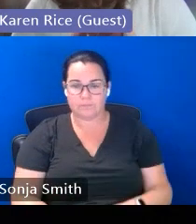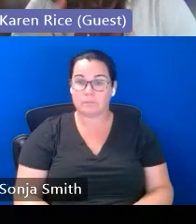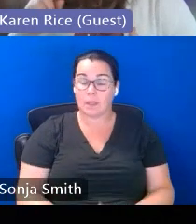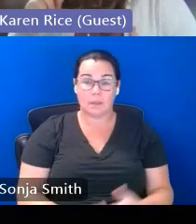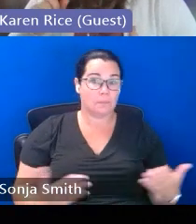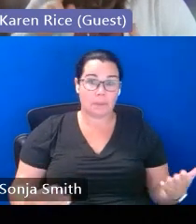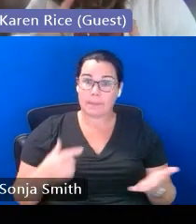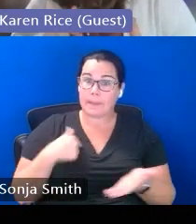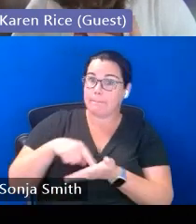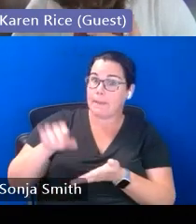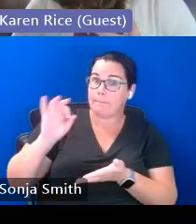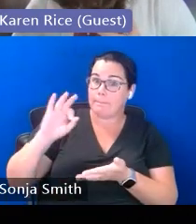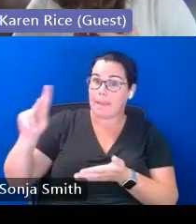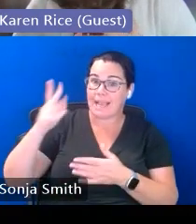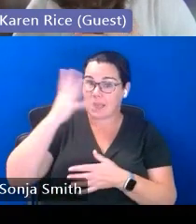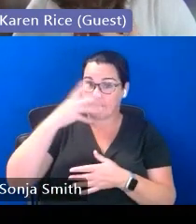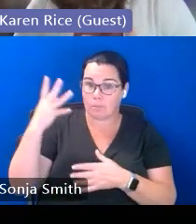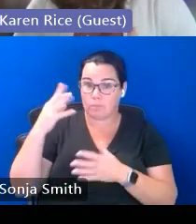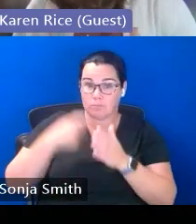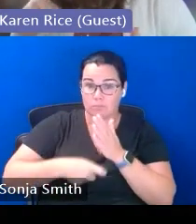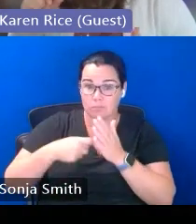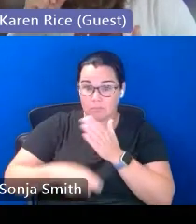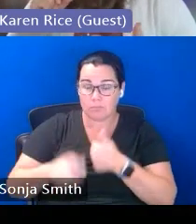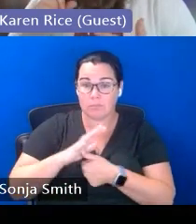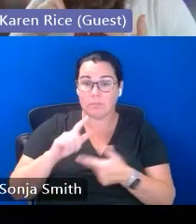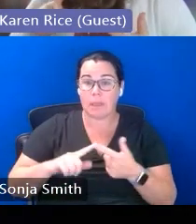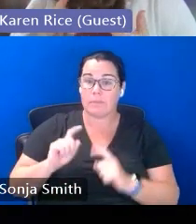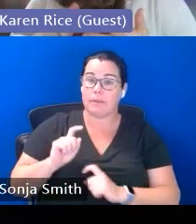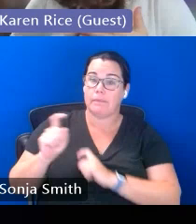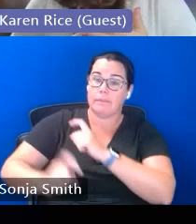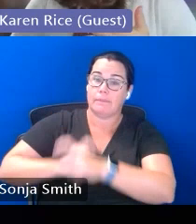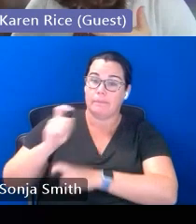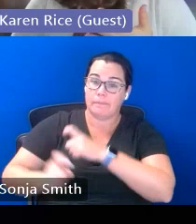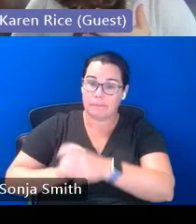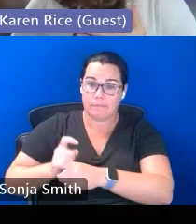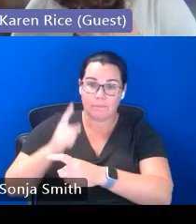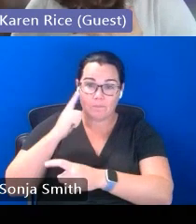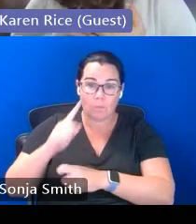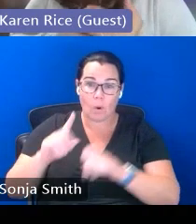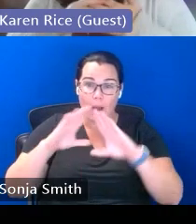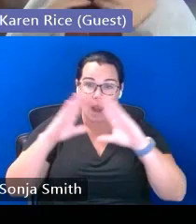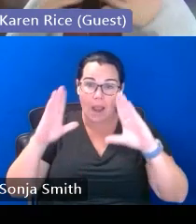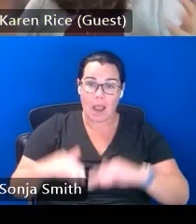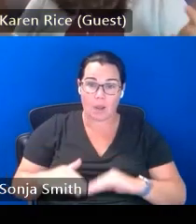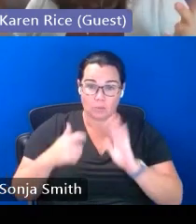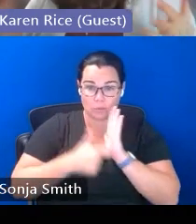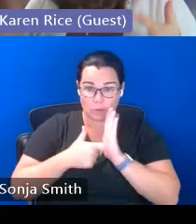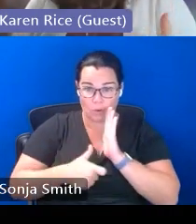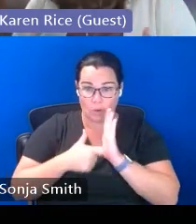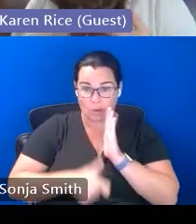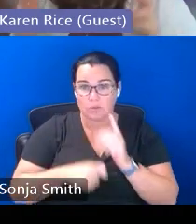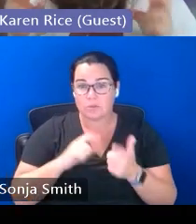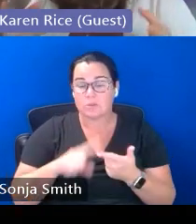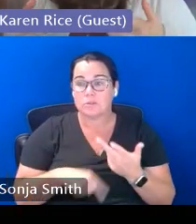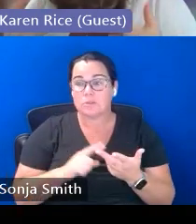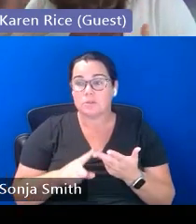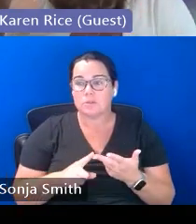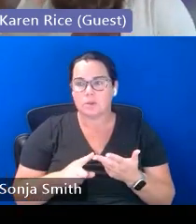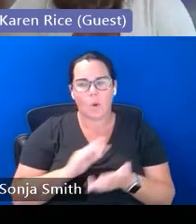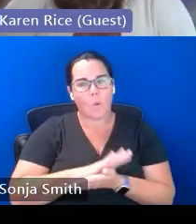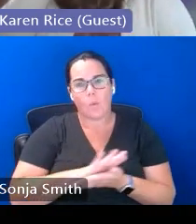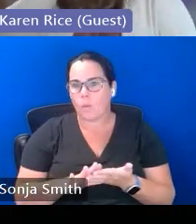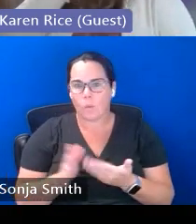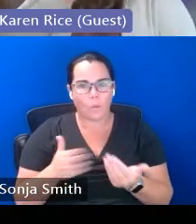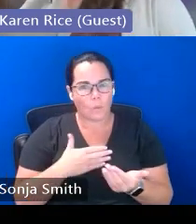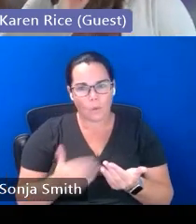paying back immigration expenses it might be contributing to household expenses they may have whatever those kind of certain